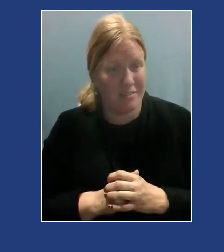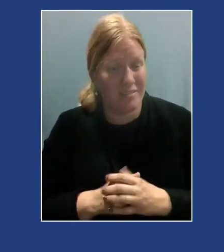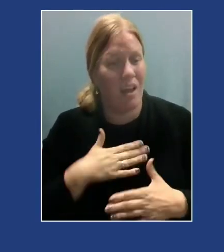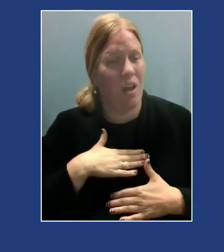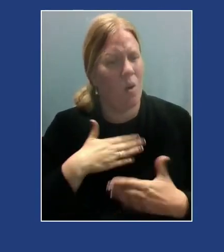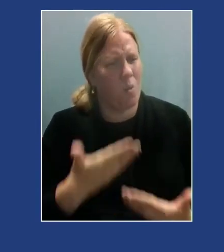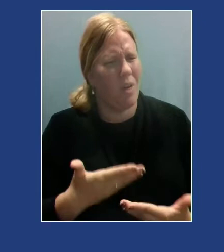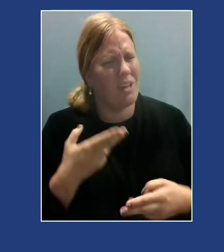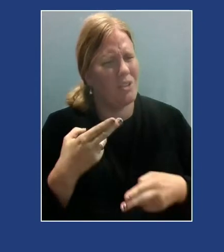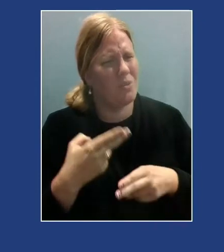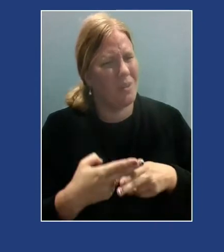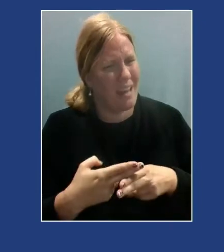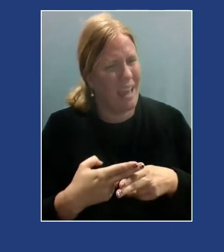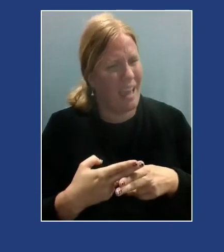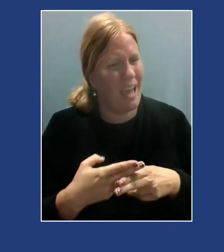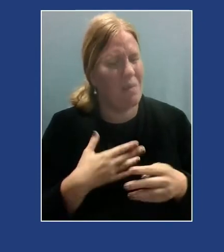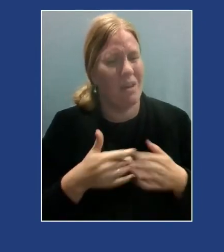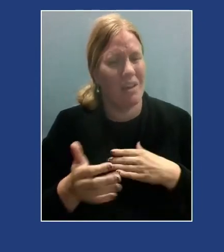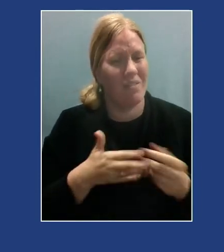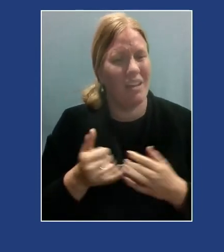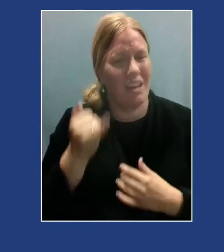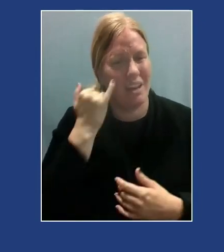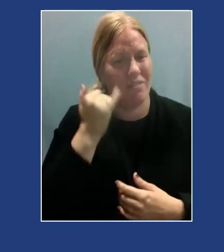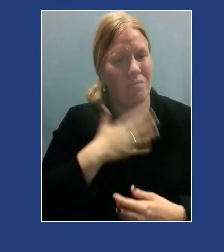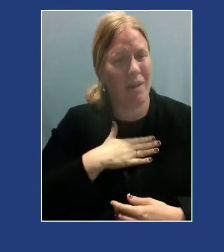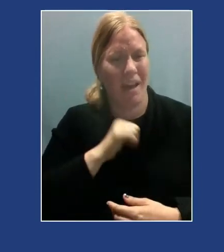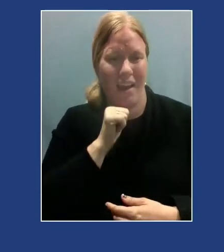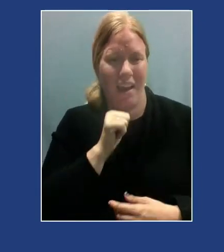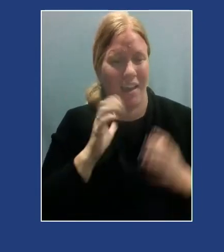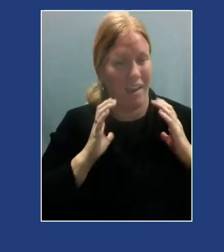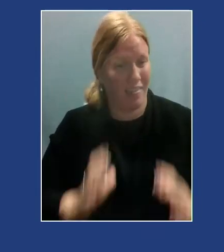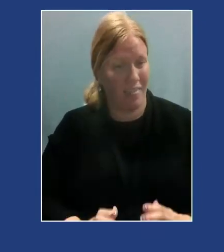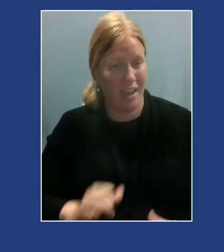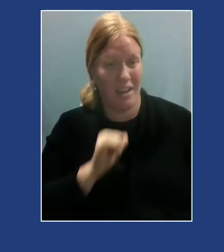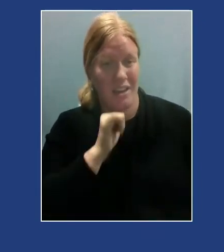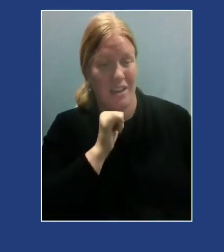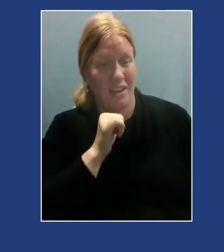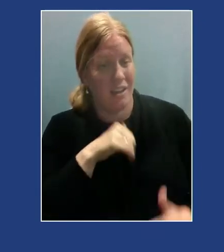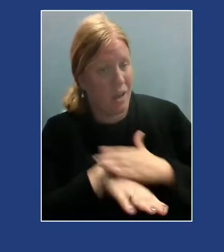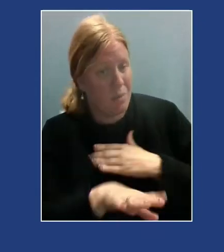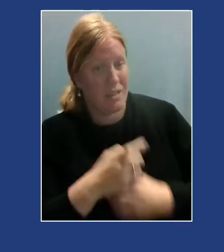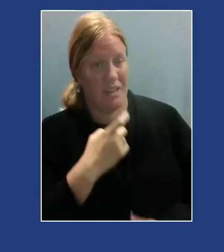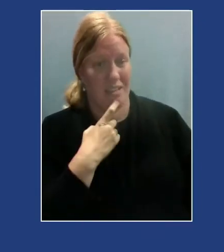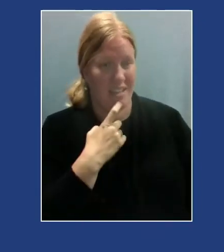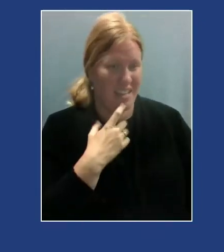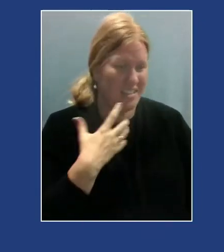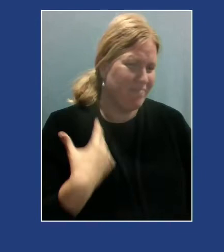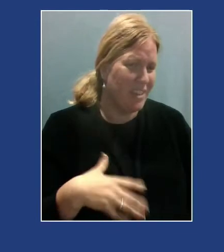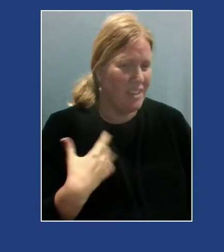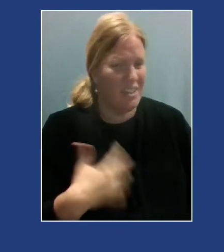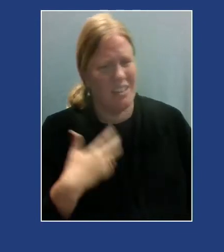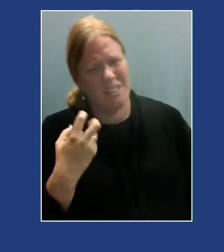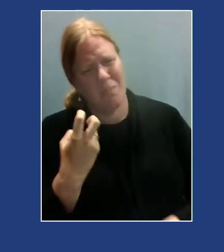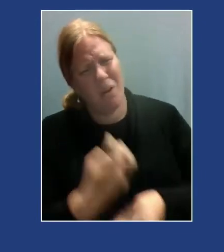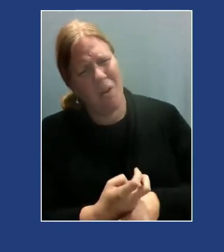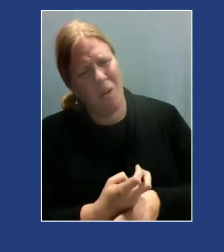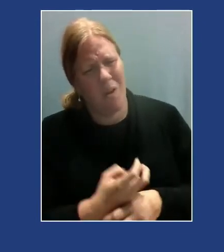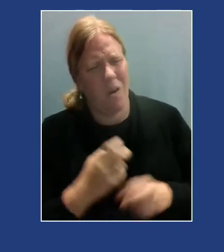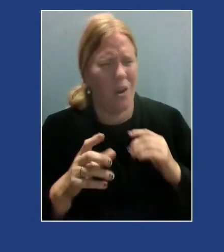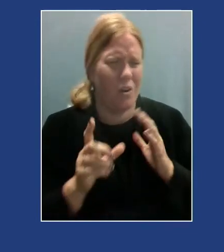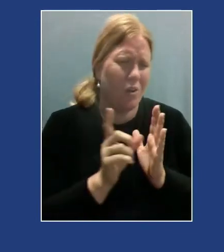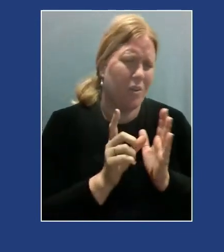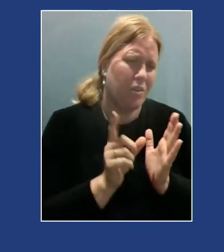name, even if my client doesn't come in and say, hey, you know, it's been a really hard news cycle and another black person was murdered.